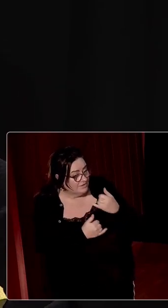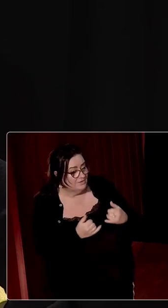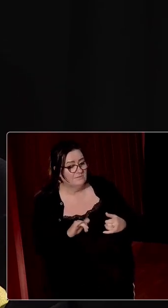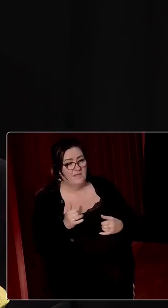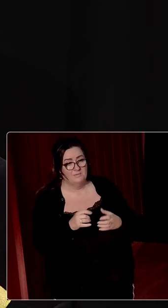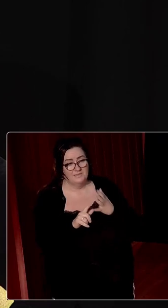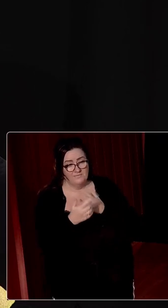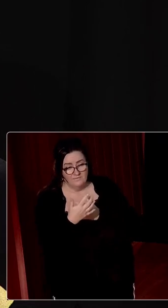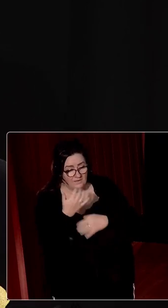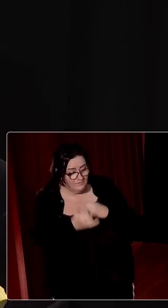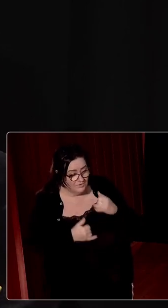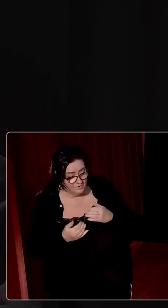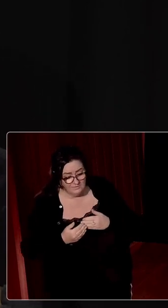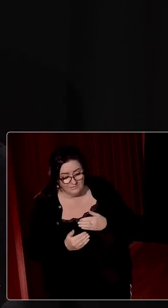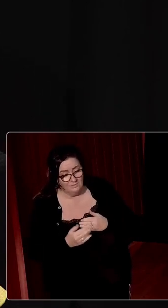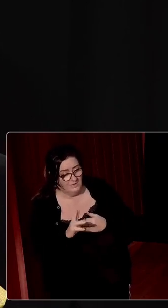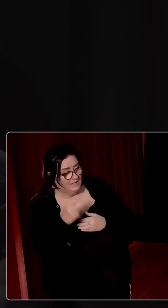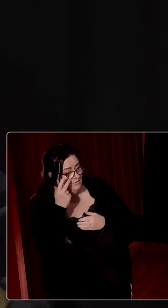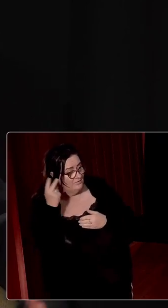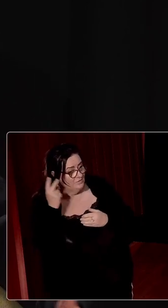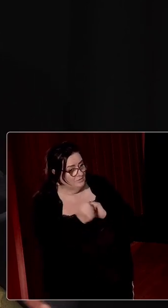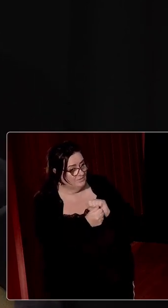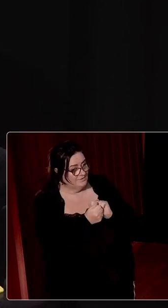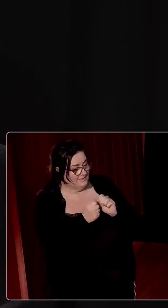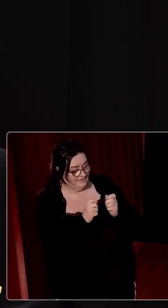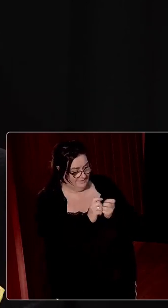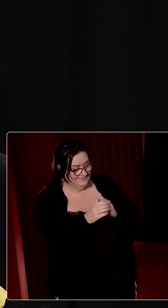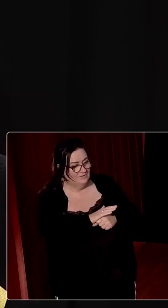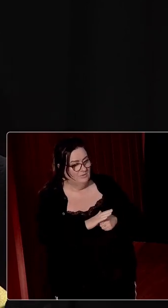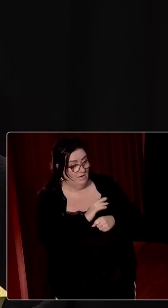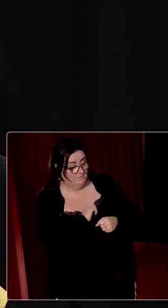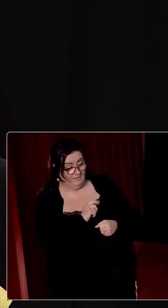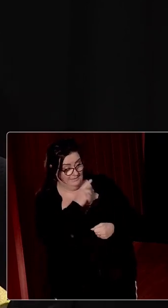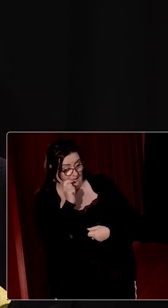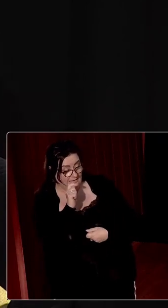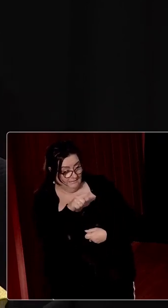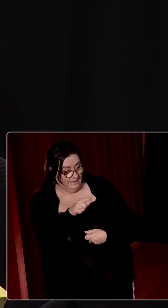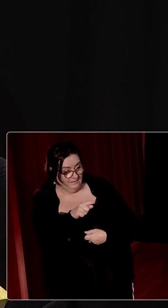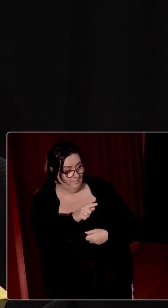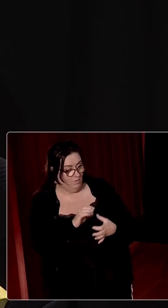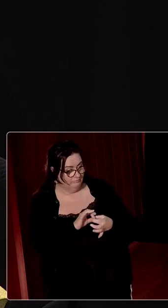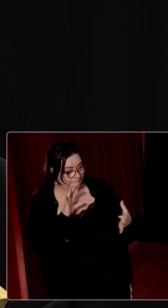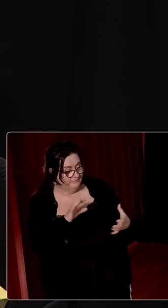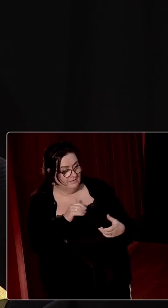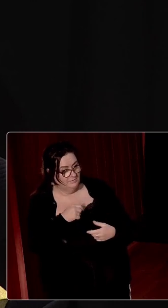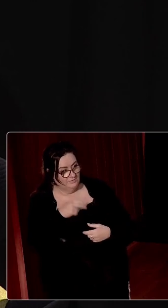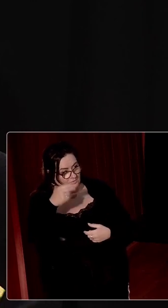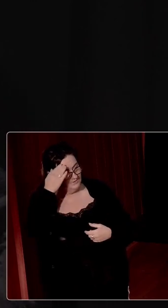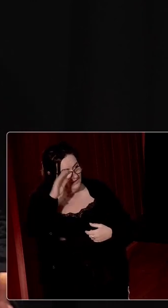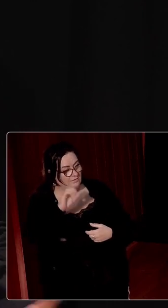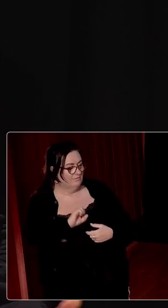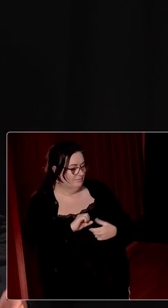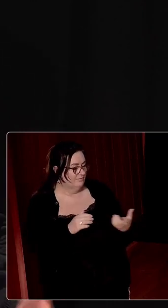75 years, you know, we can review this situation. I'm not ruling out further or closer cooperation between North and